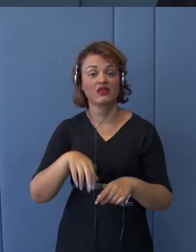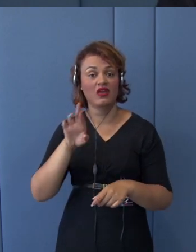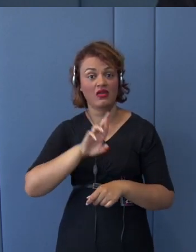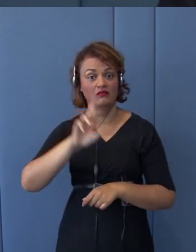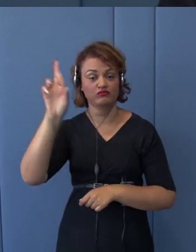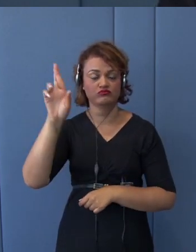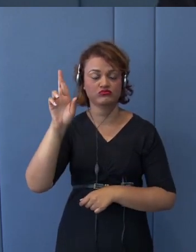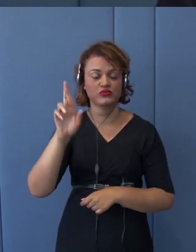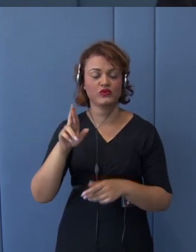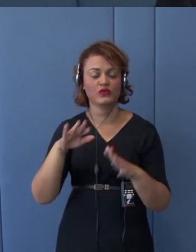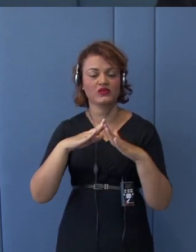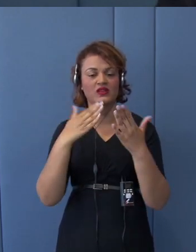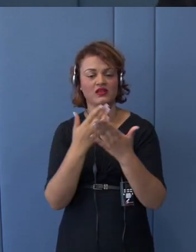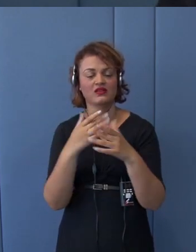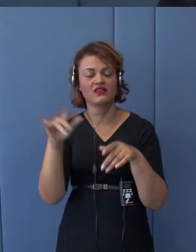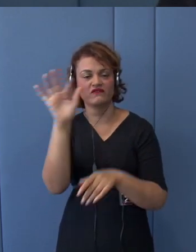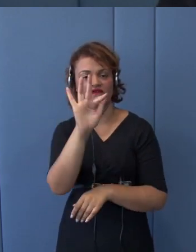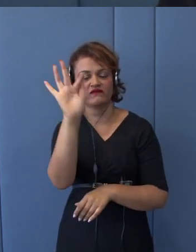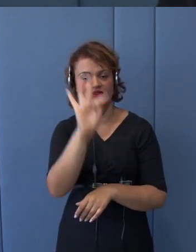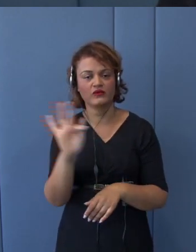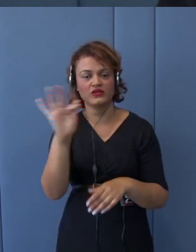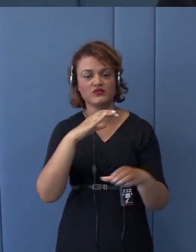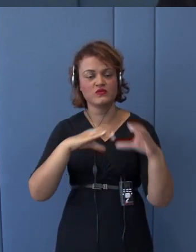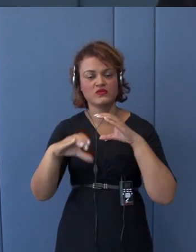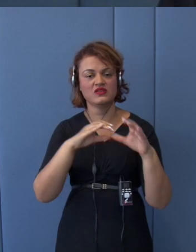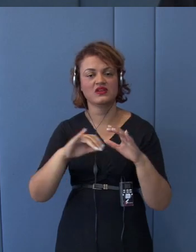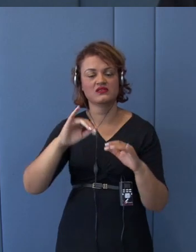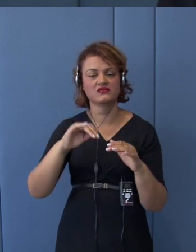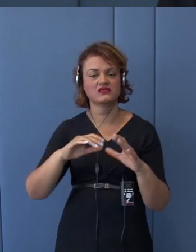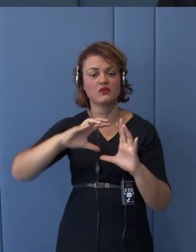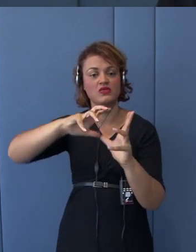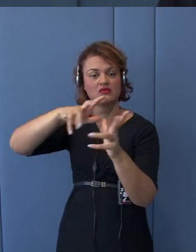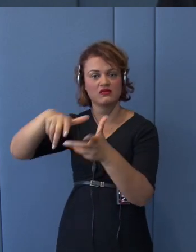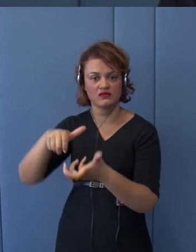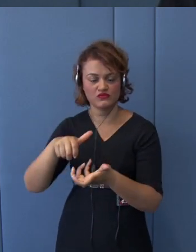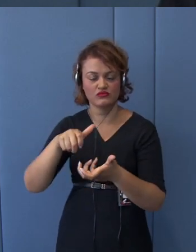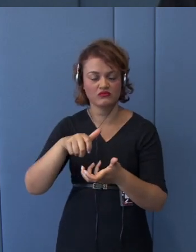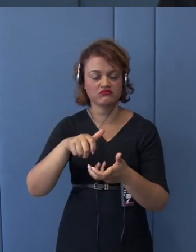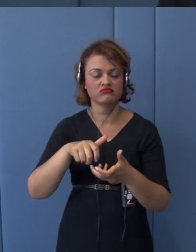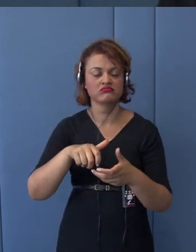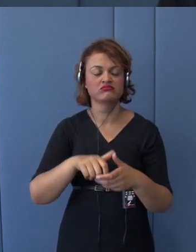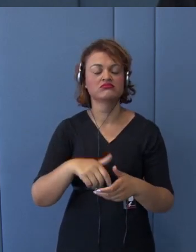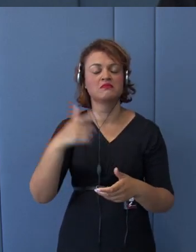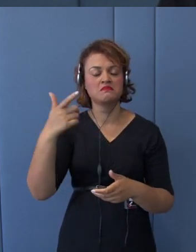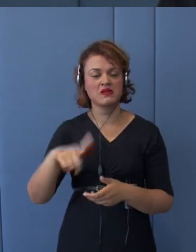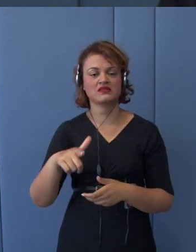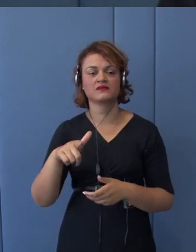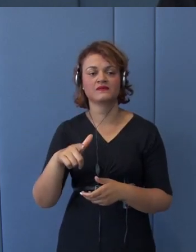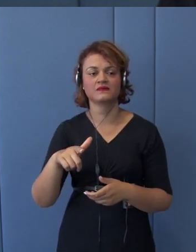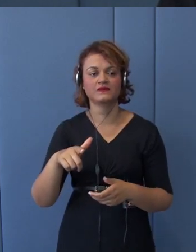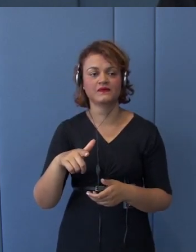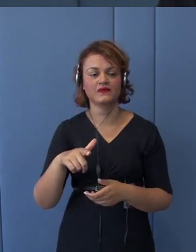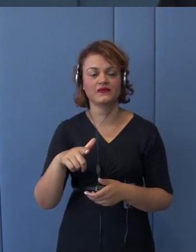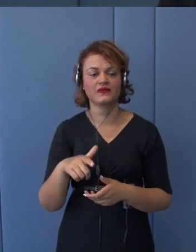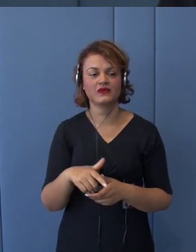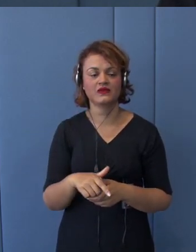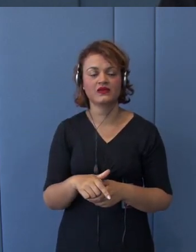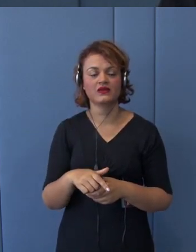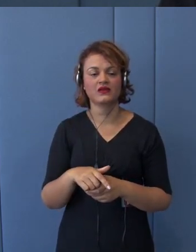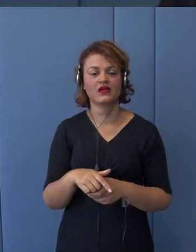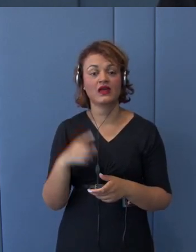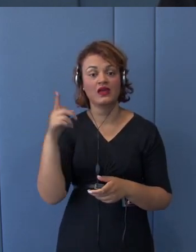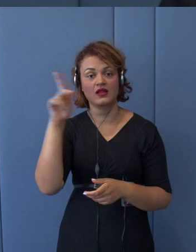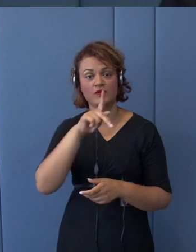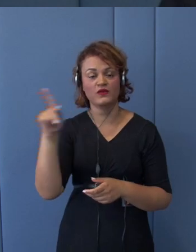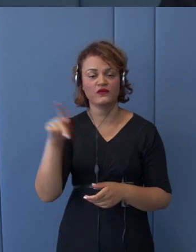of International Studies since April 2019. He is also Emeritus Professor at